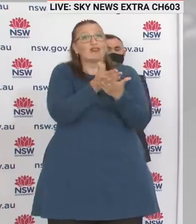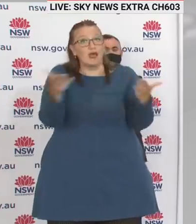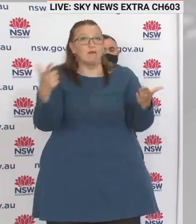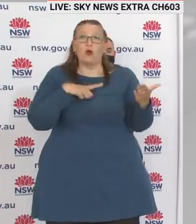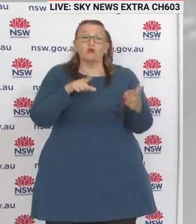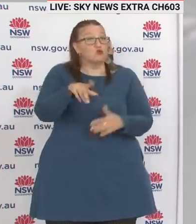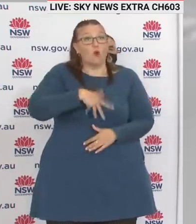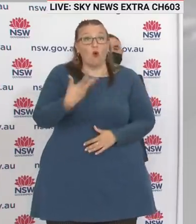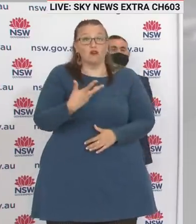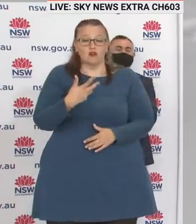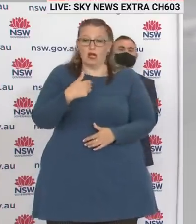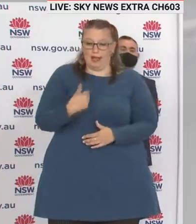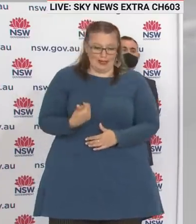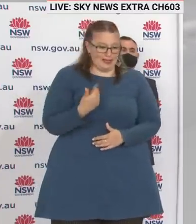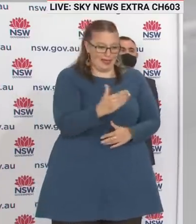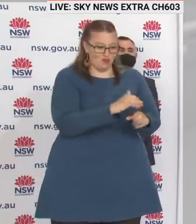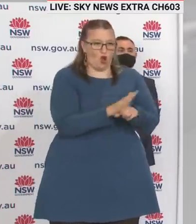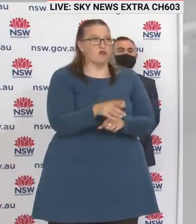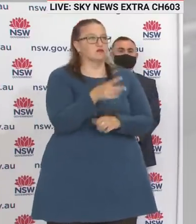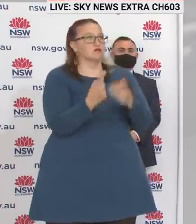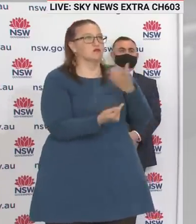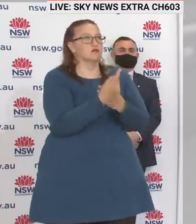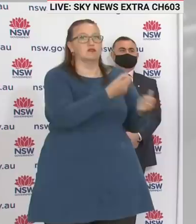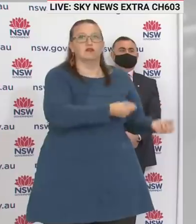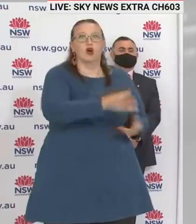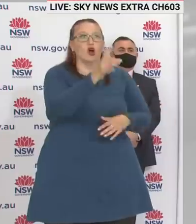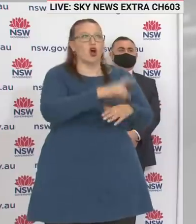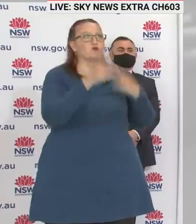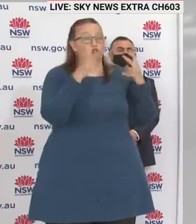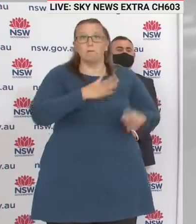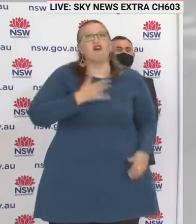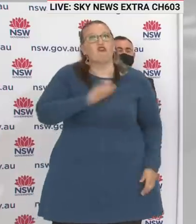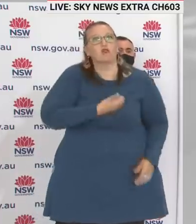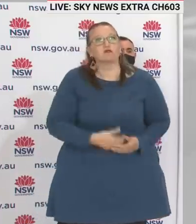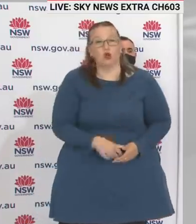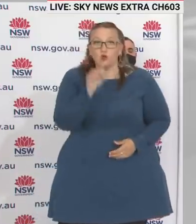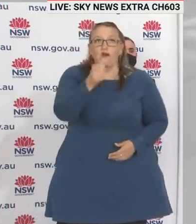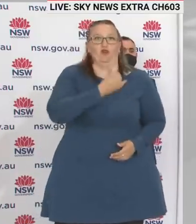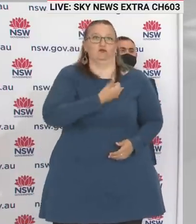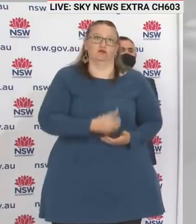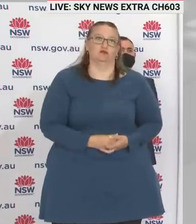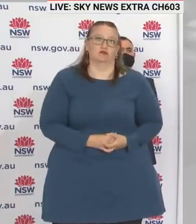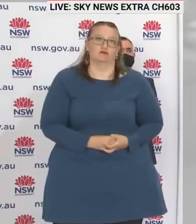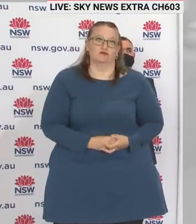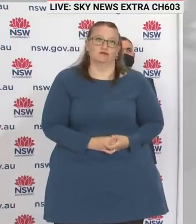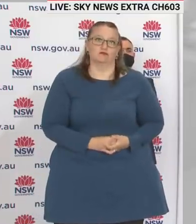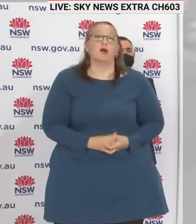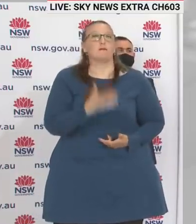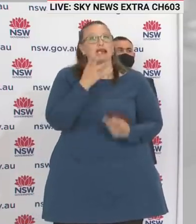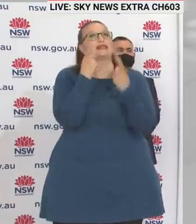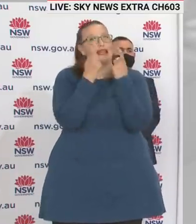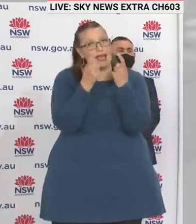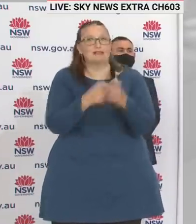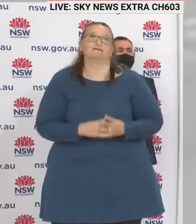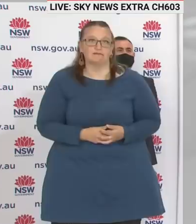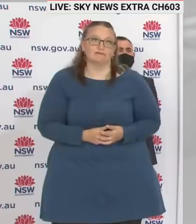that you could be causing inordinate amounts of grief. And I just ask everybody to care about their loved ones, even if they don't care about the